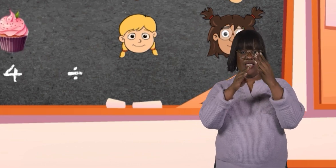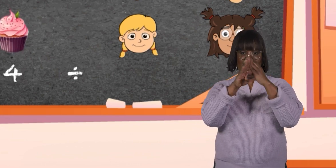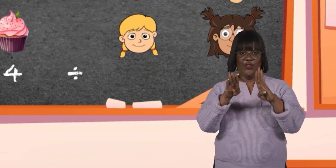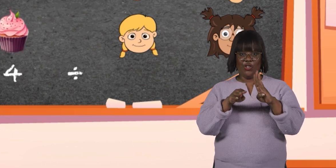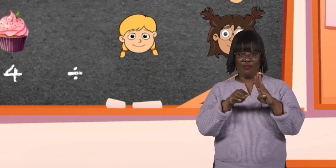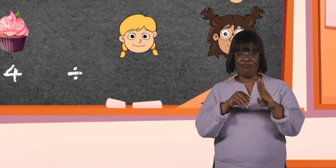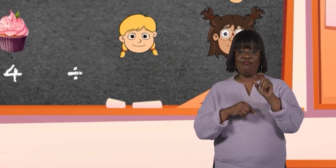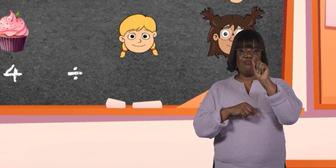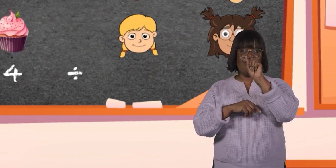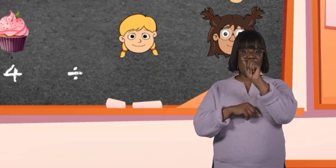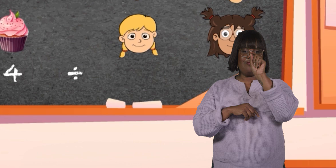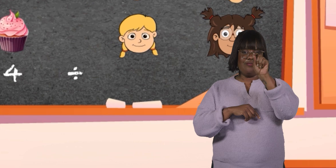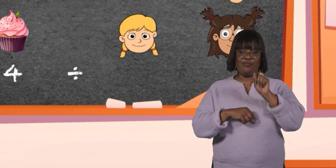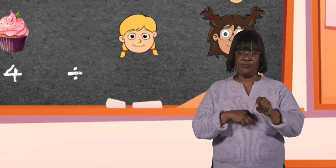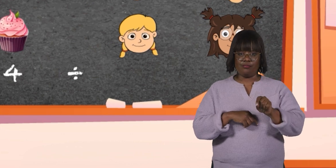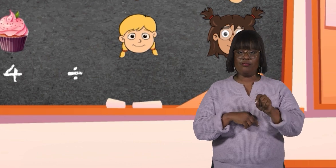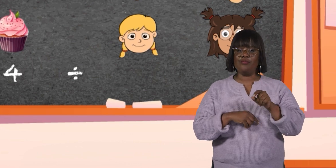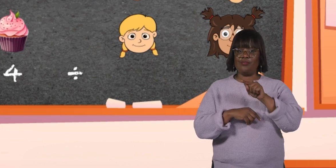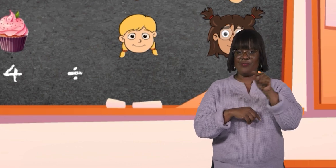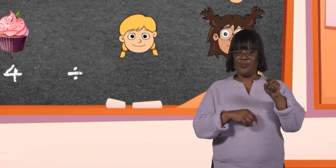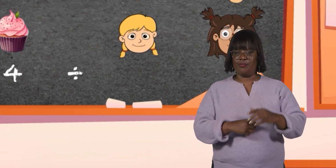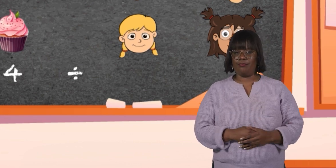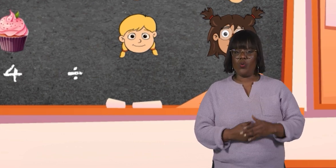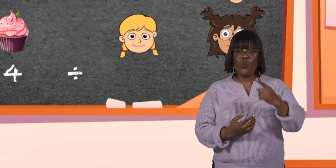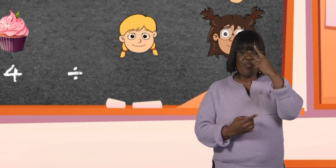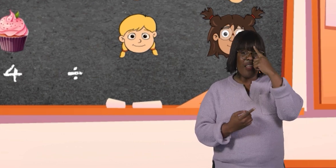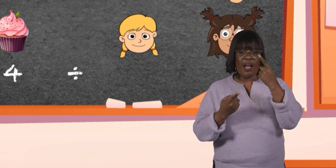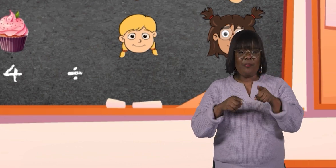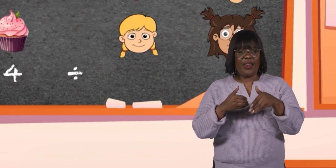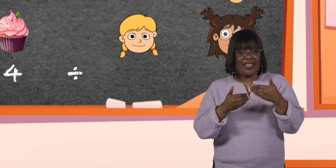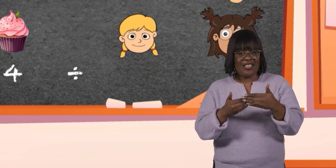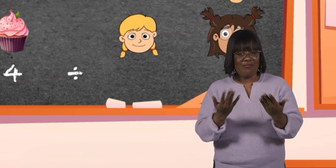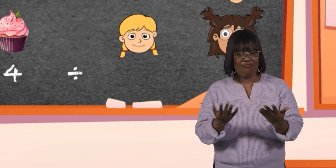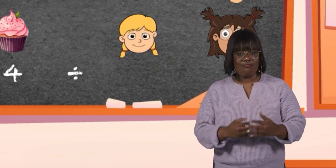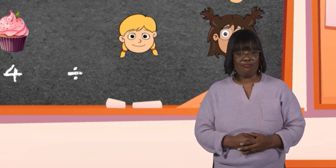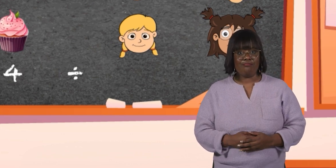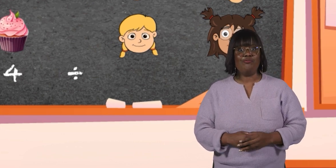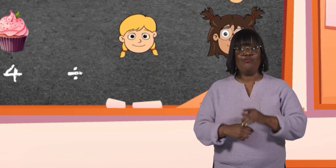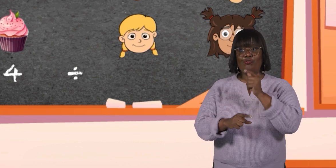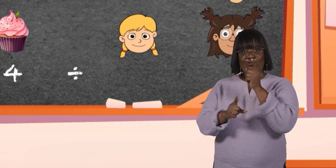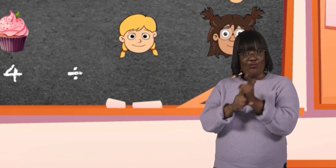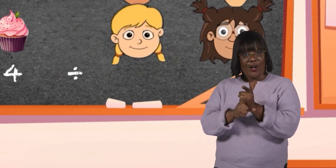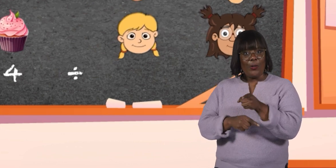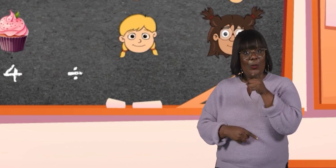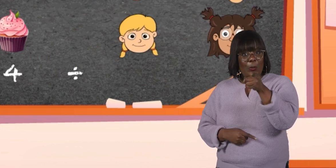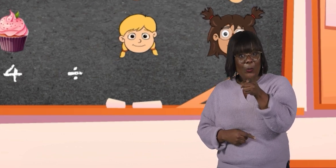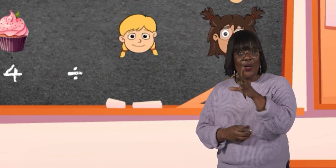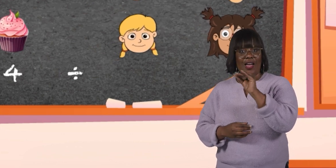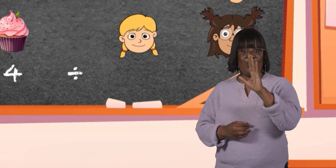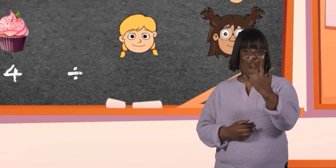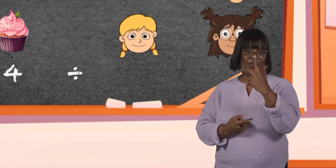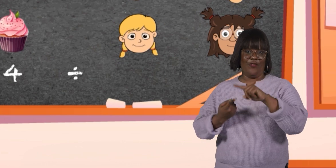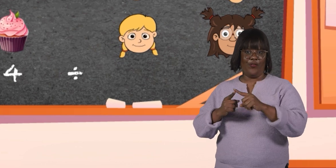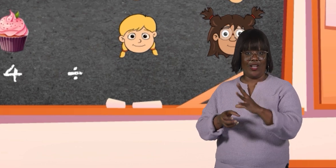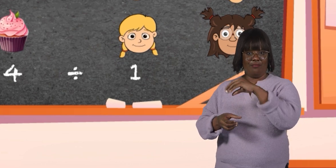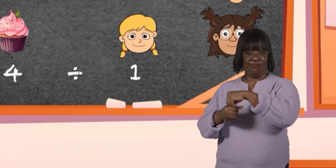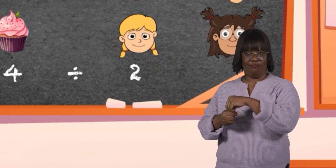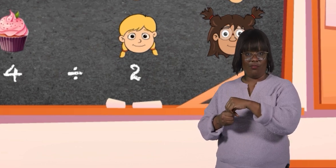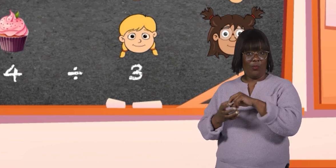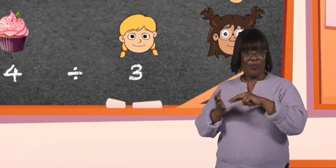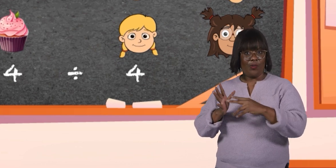add the division symbol. What do you think comes next? Yep, it's you and your three friends,